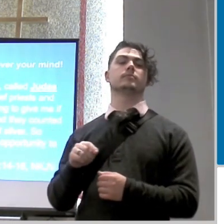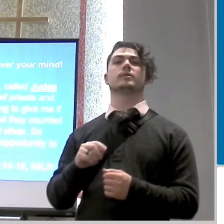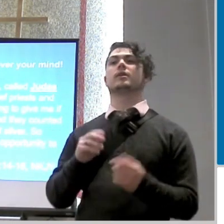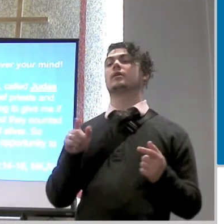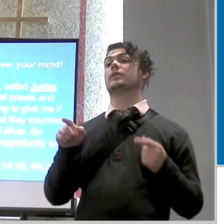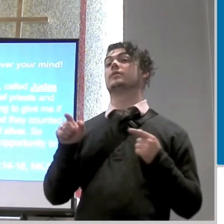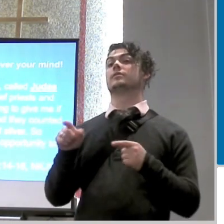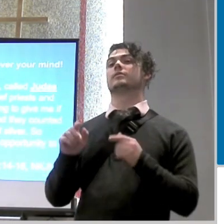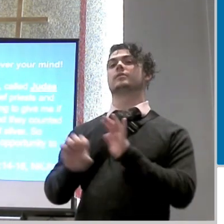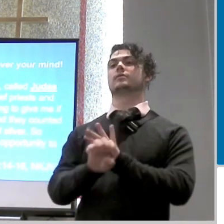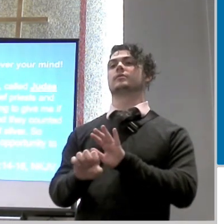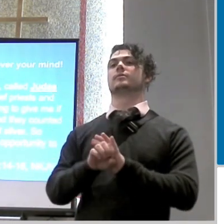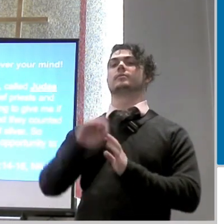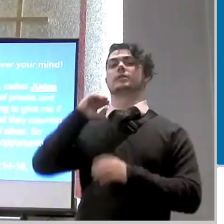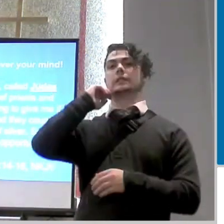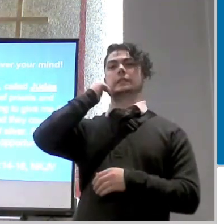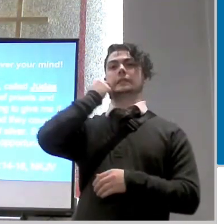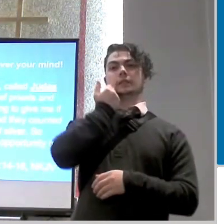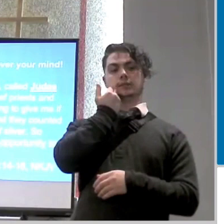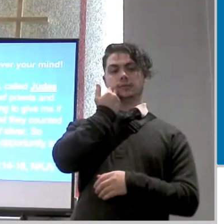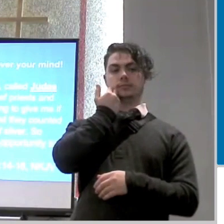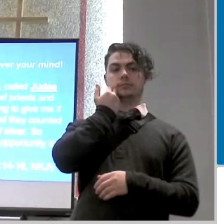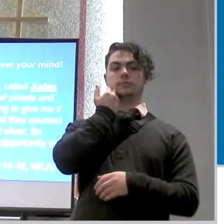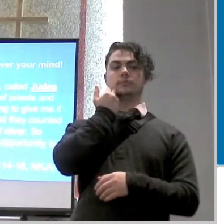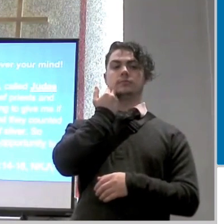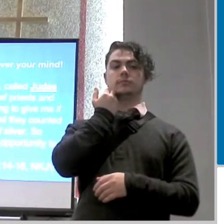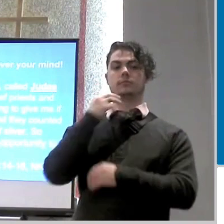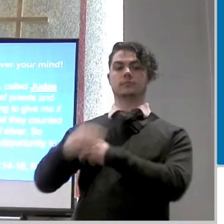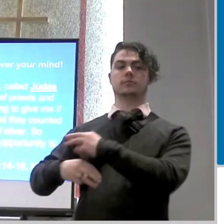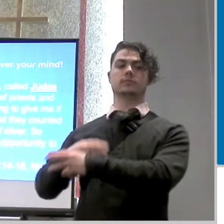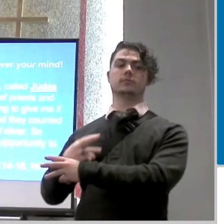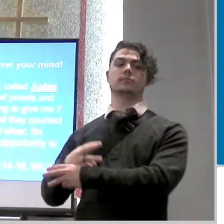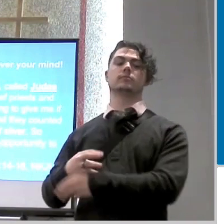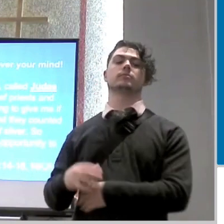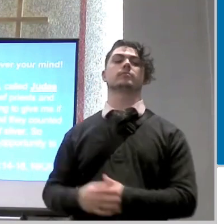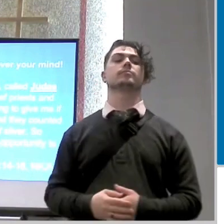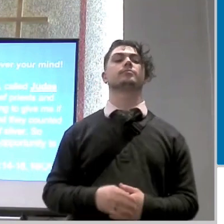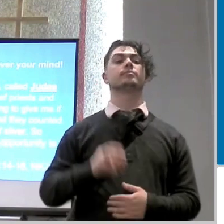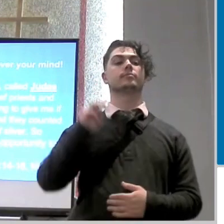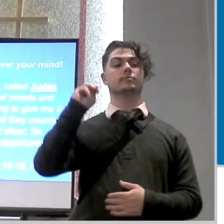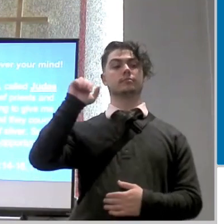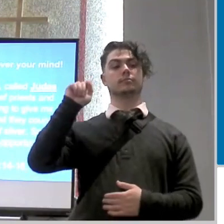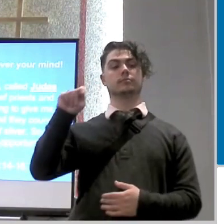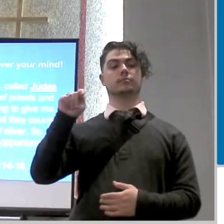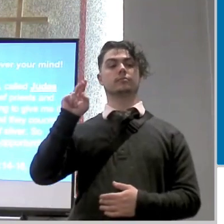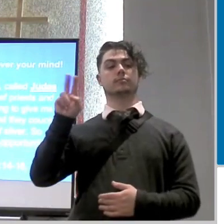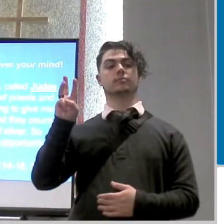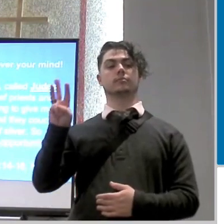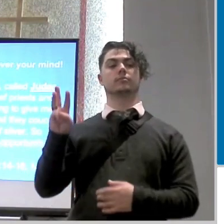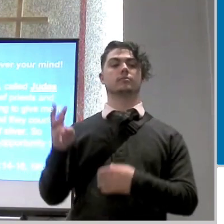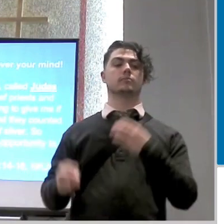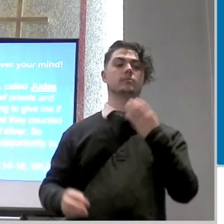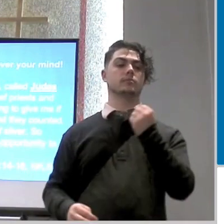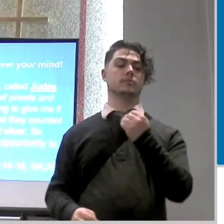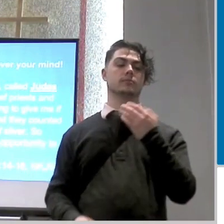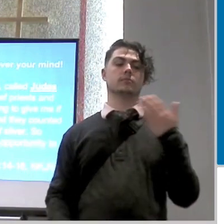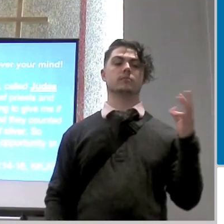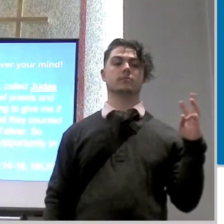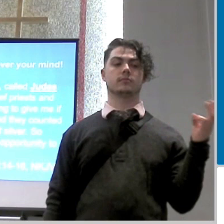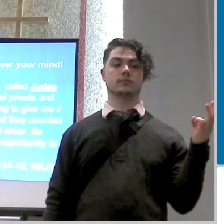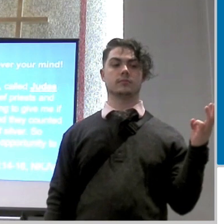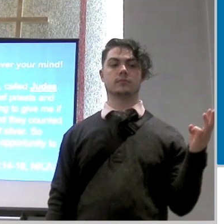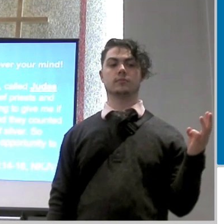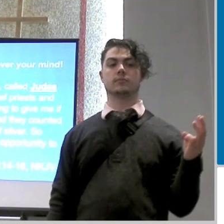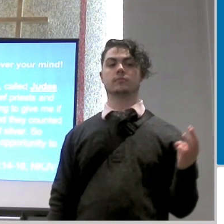we're going to see what happens here looking first at matthew chapter 26 verses 14 to 16